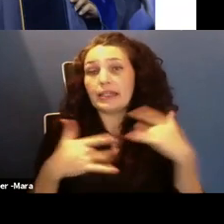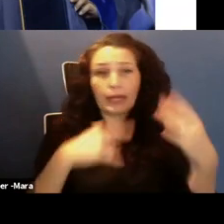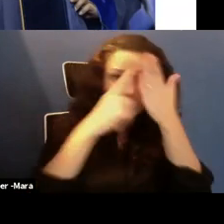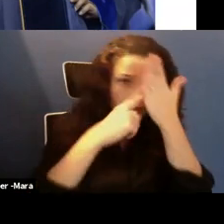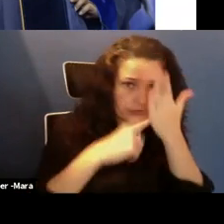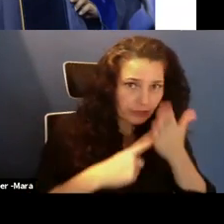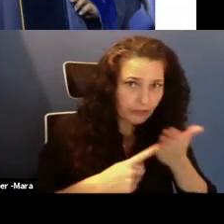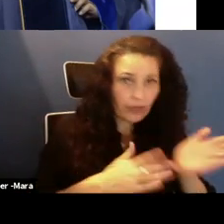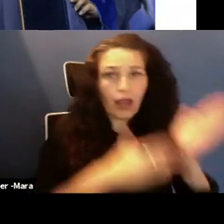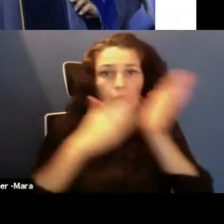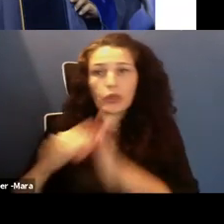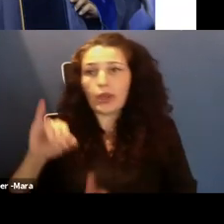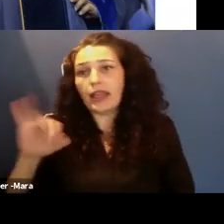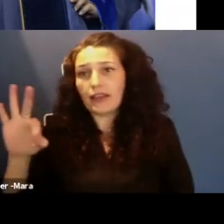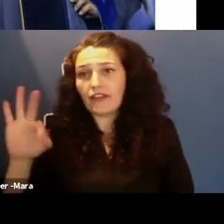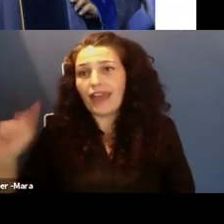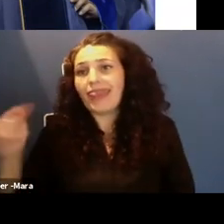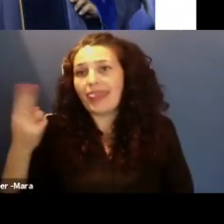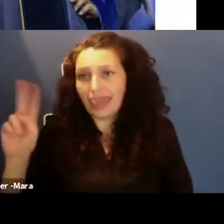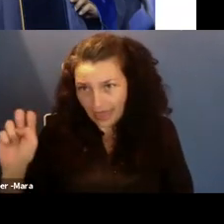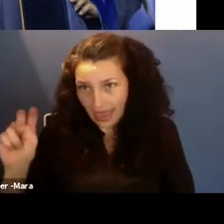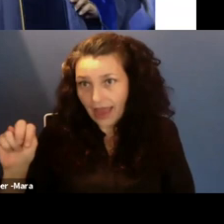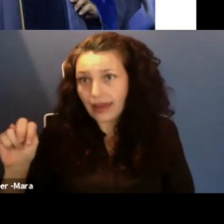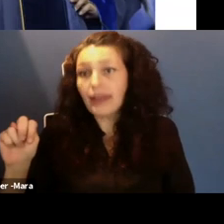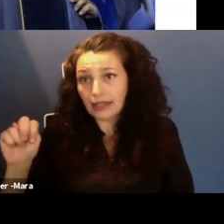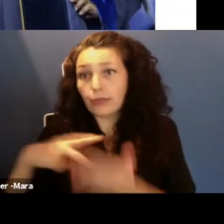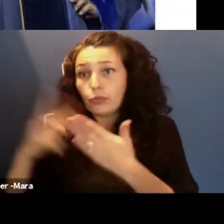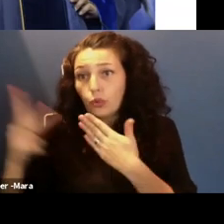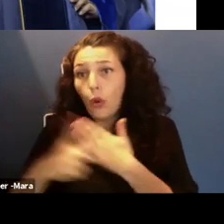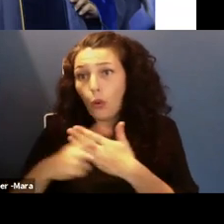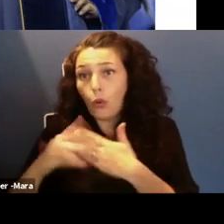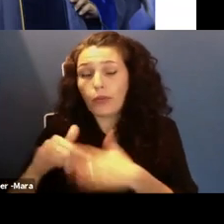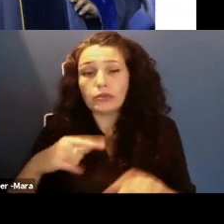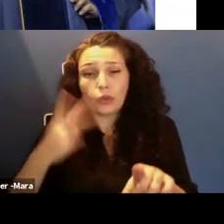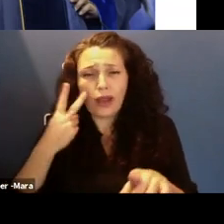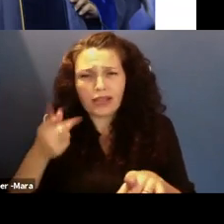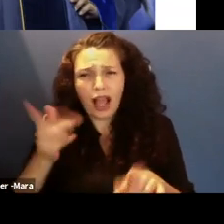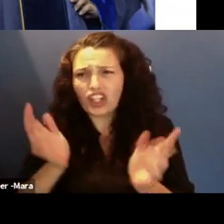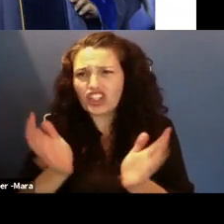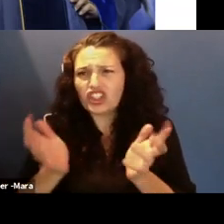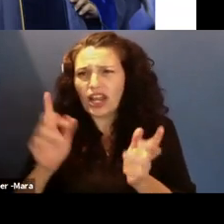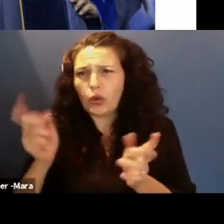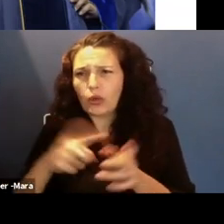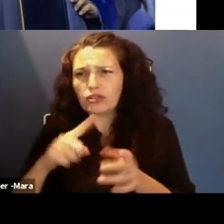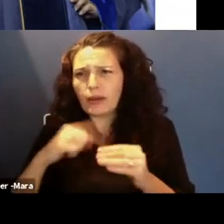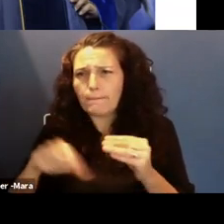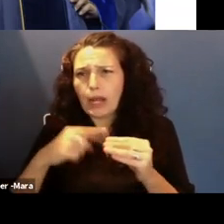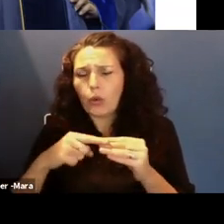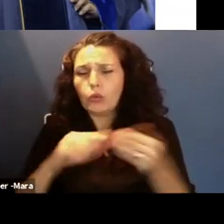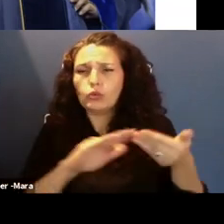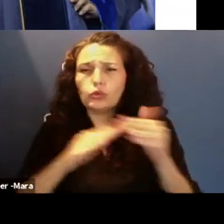I saw one of the questions in the chat was, how do you get a community-based startup going? So